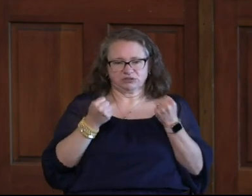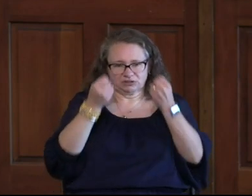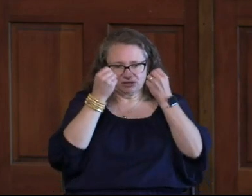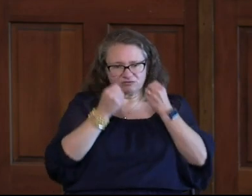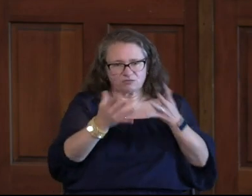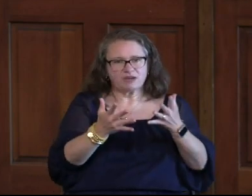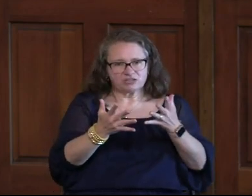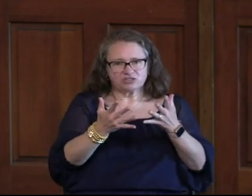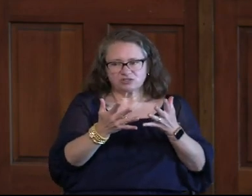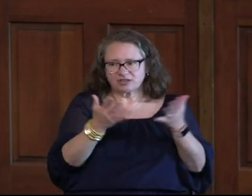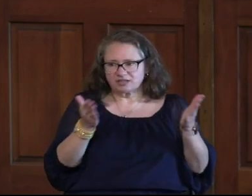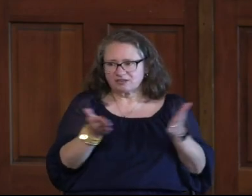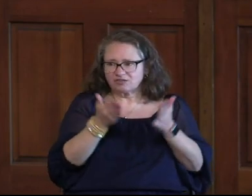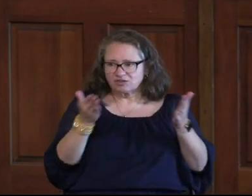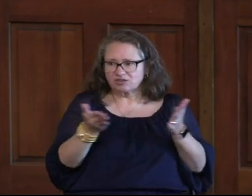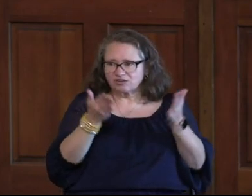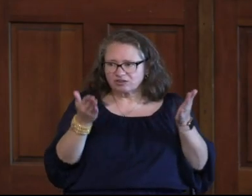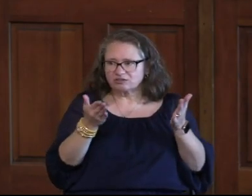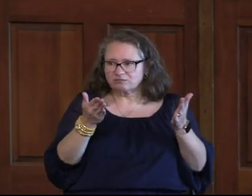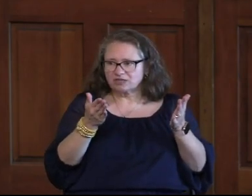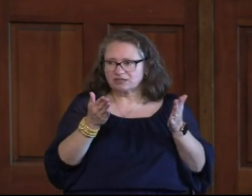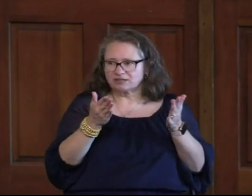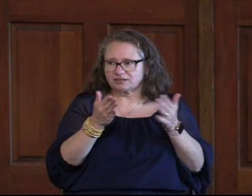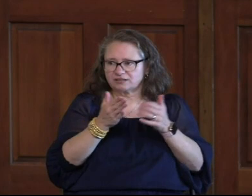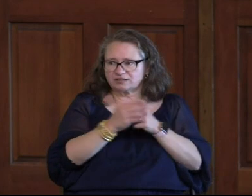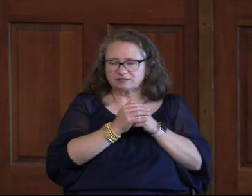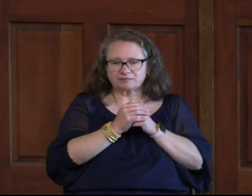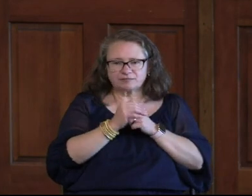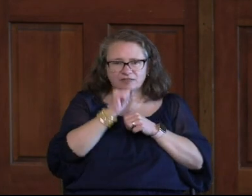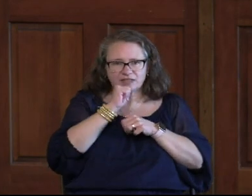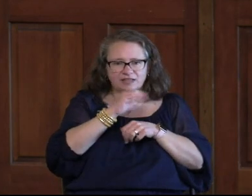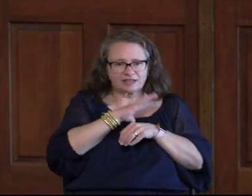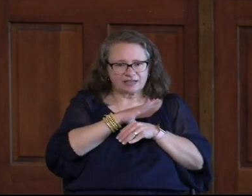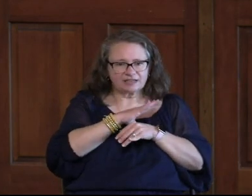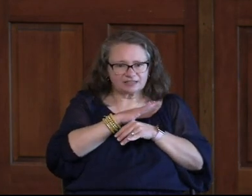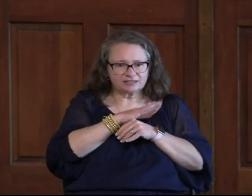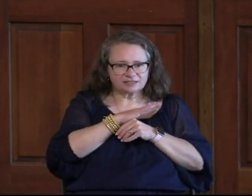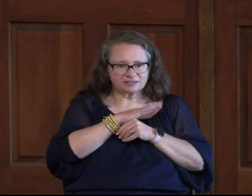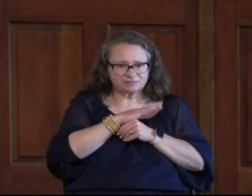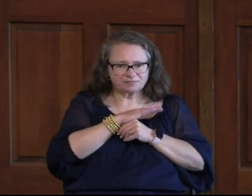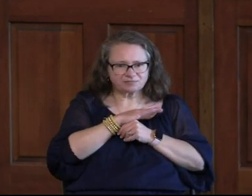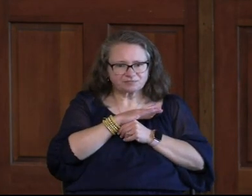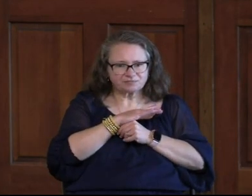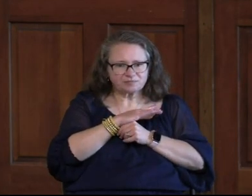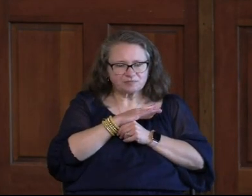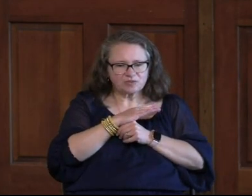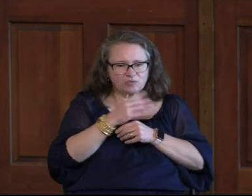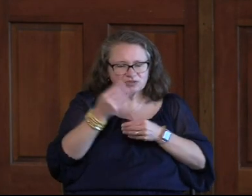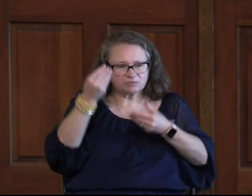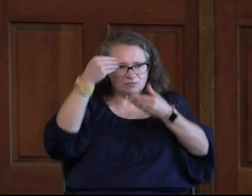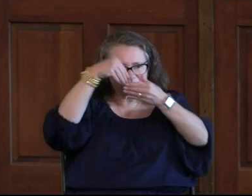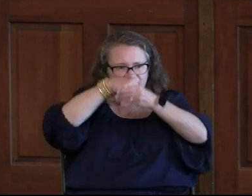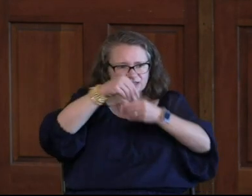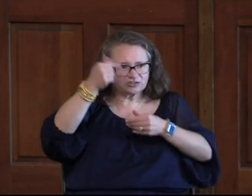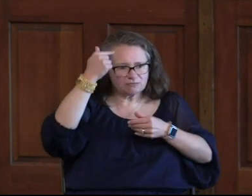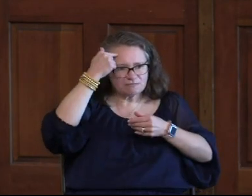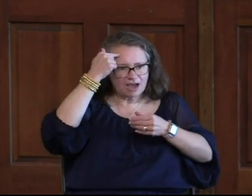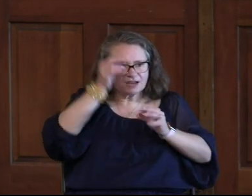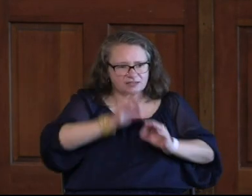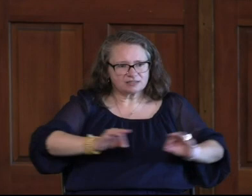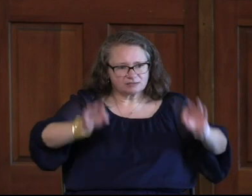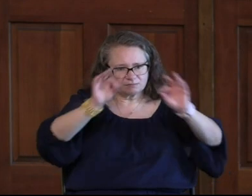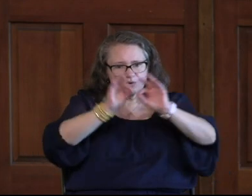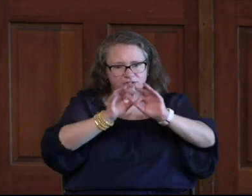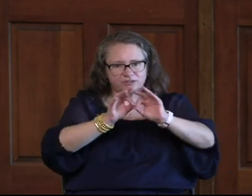Stuff To give You Some Encouragement In your Walk With Christ Ladies You know What you Put into Your Mind Really Matters